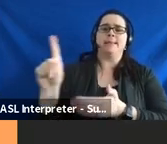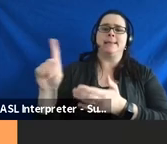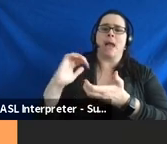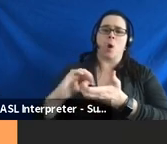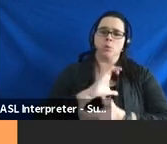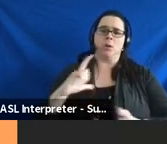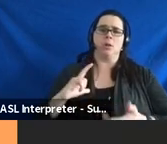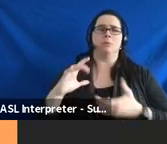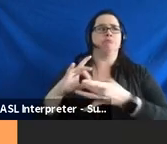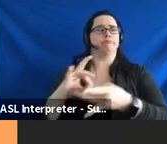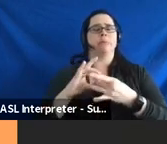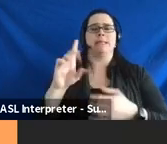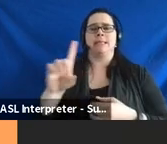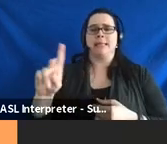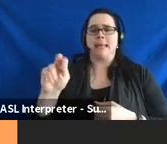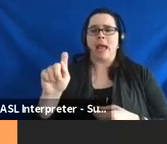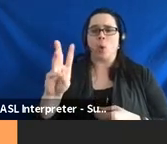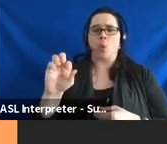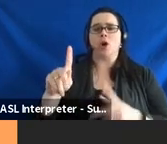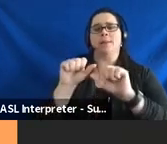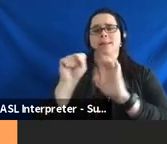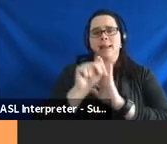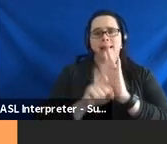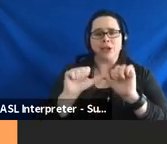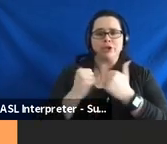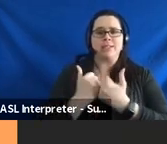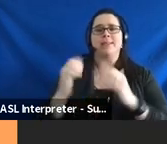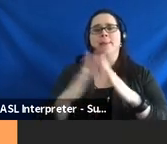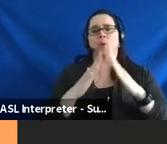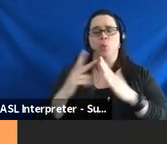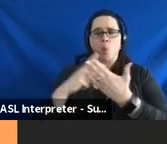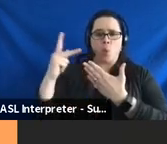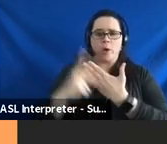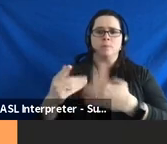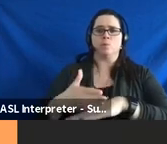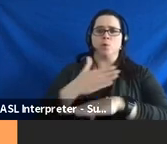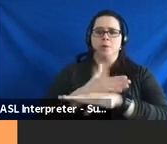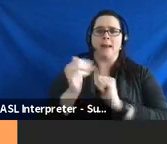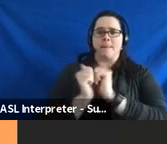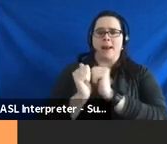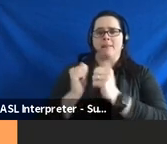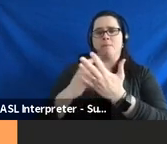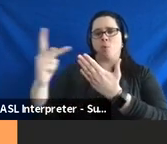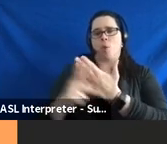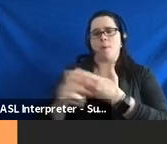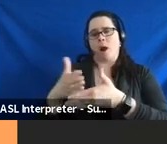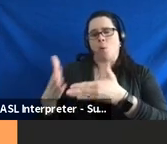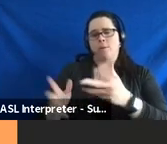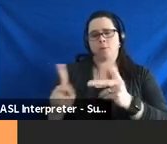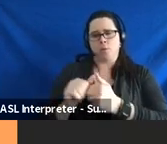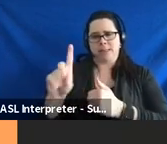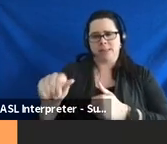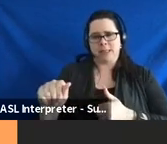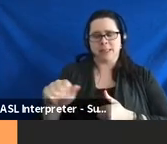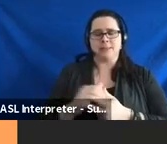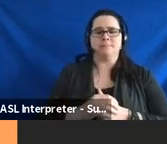DD network, state agencies, and community programs to improve competitive employment outcomes for people with disabilities.